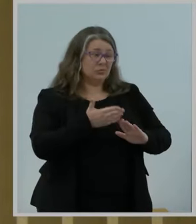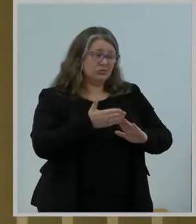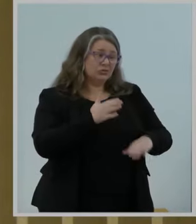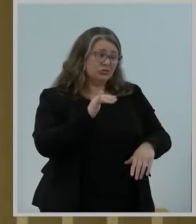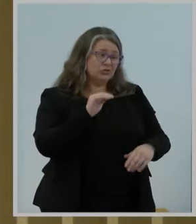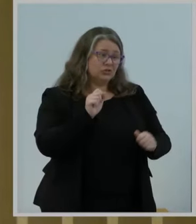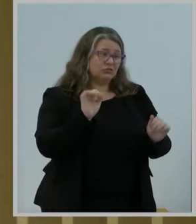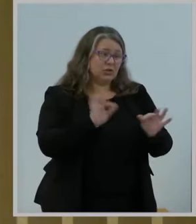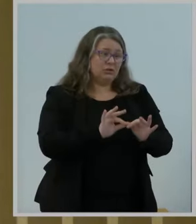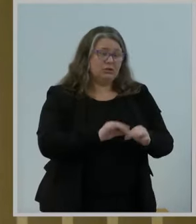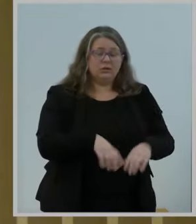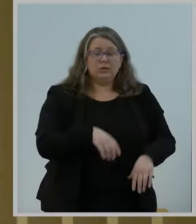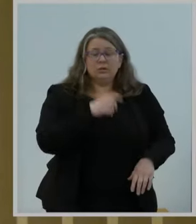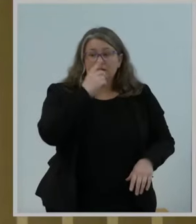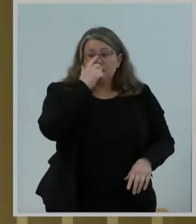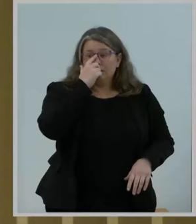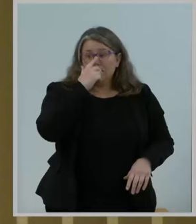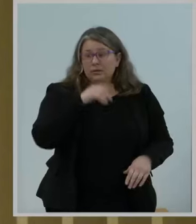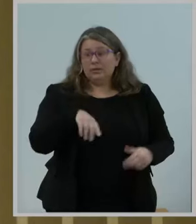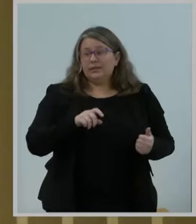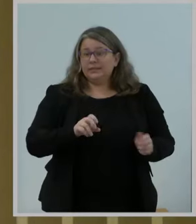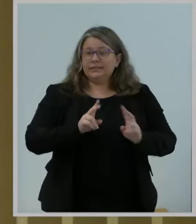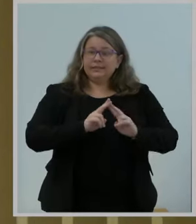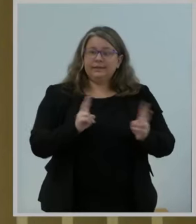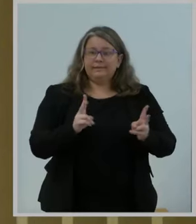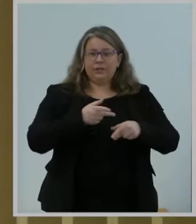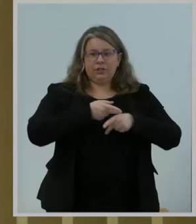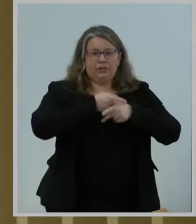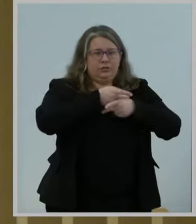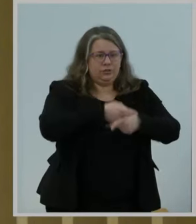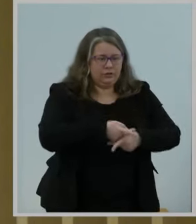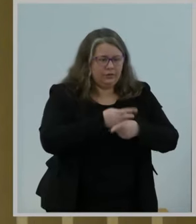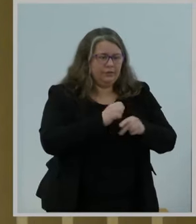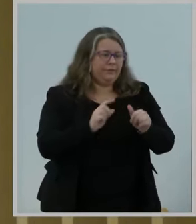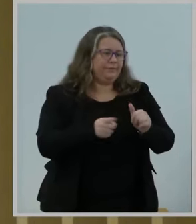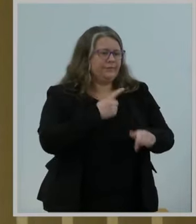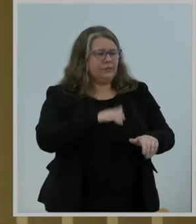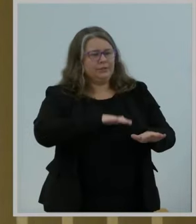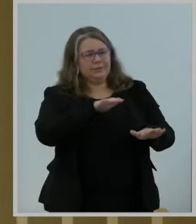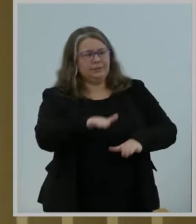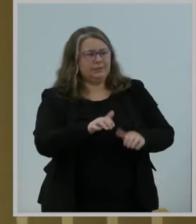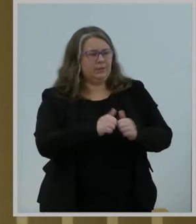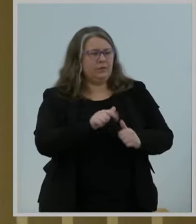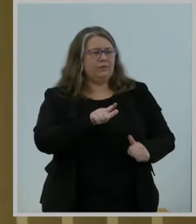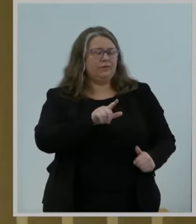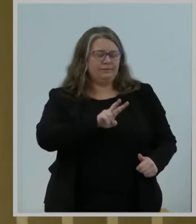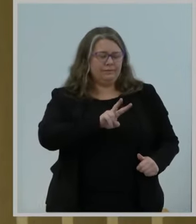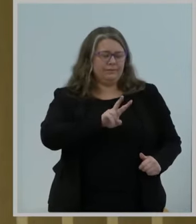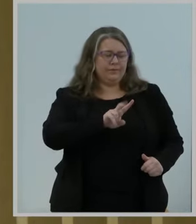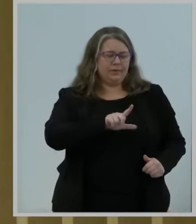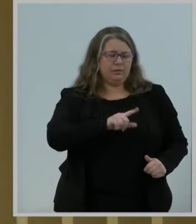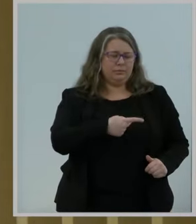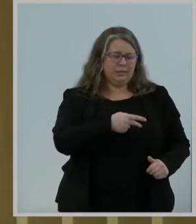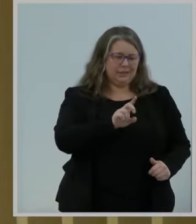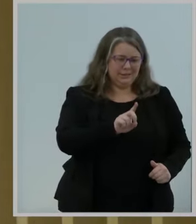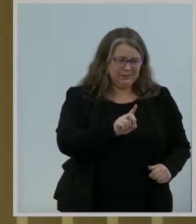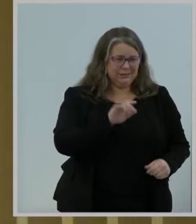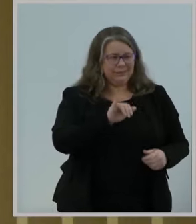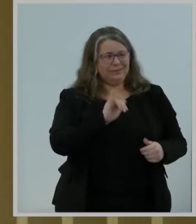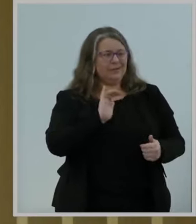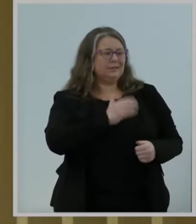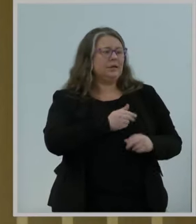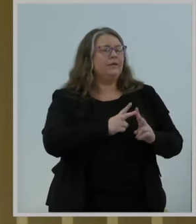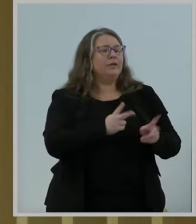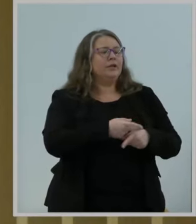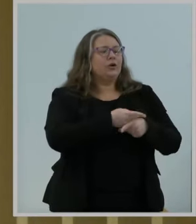taken this conservative first step with VLP power levels as we continue to build the record for future possibilities, and speaking